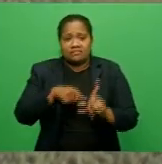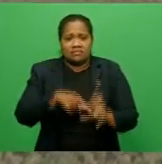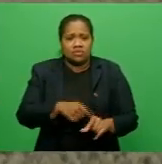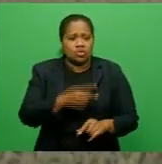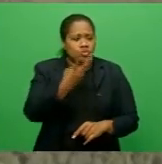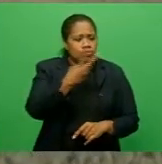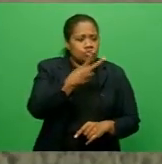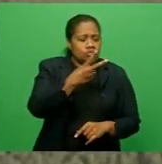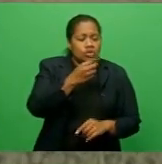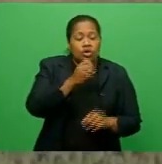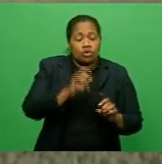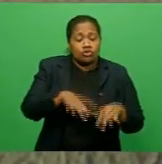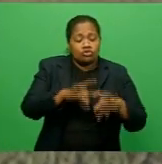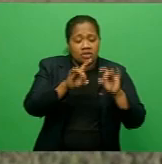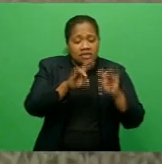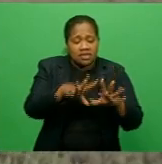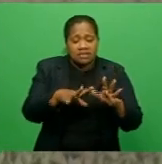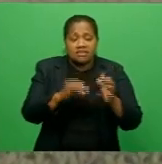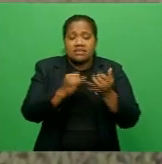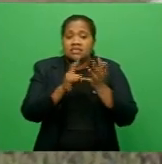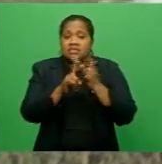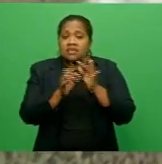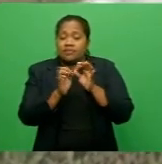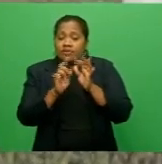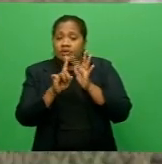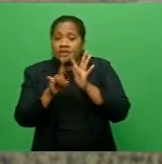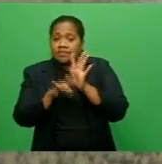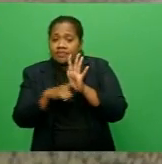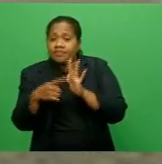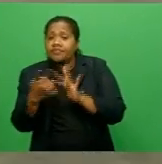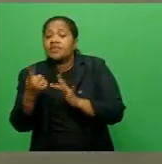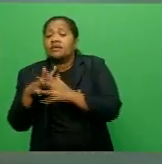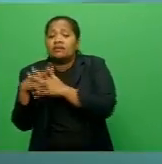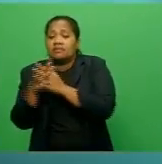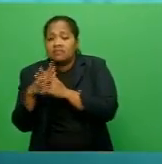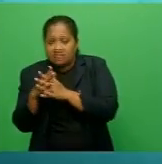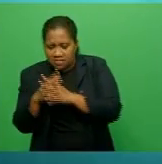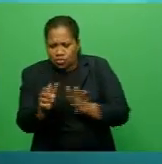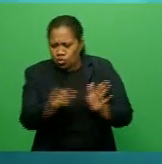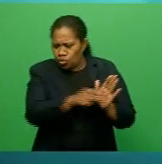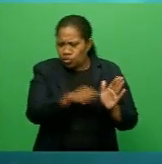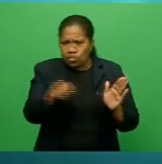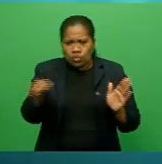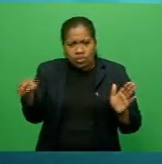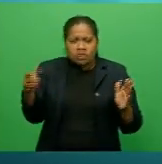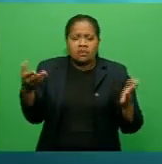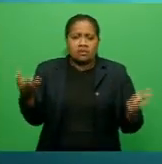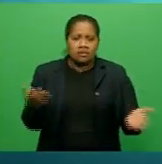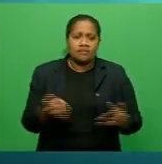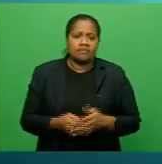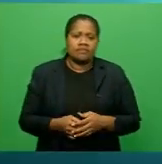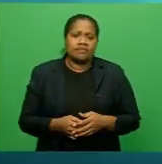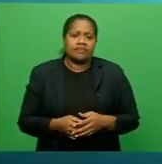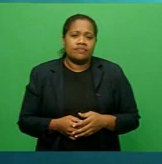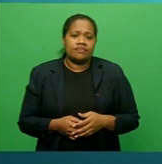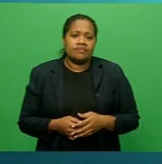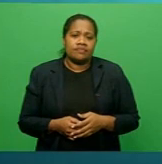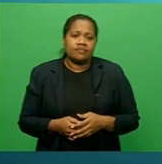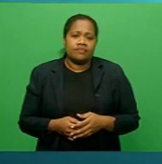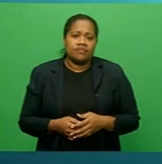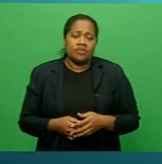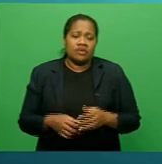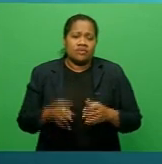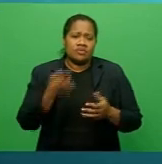Siberia and the United States, sending smoke plumes around the globe. Less visible was a surge in marine heat to record